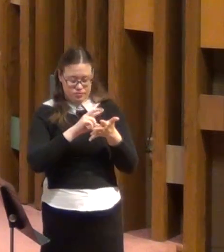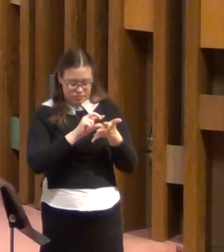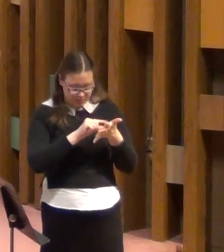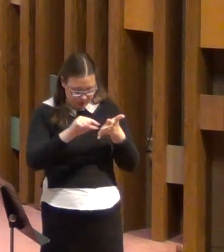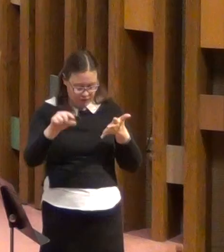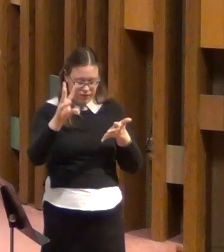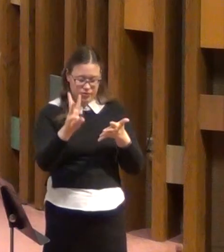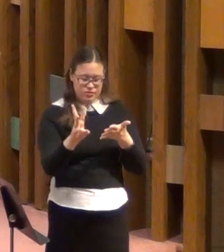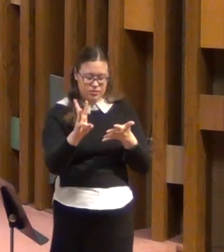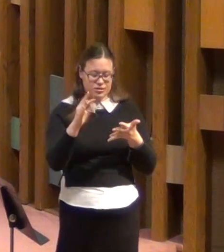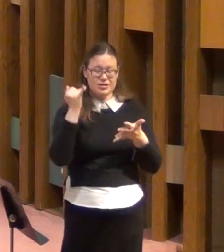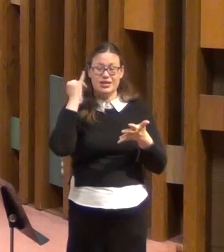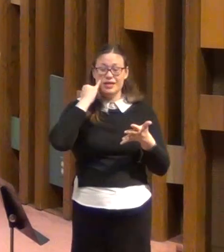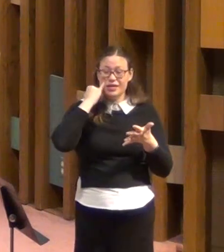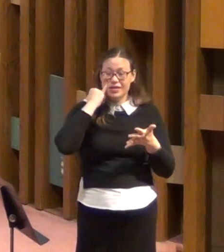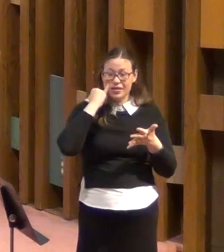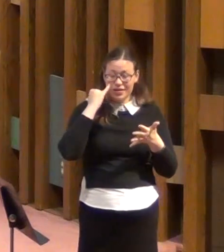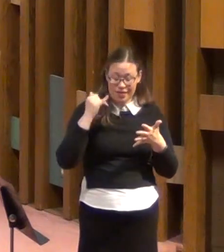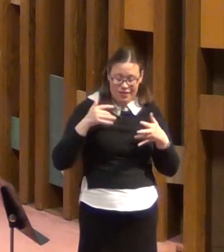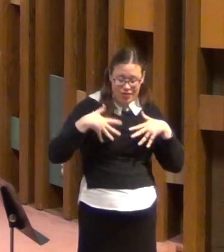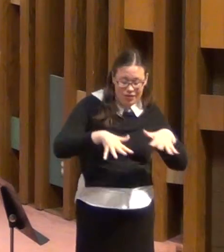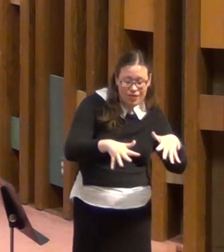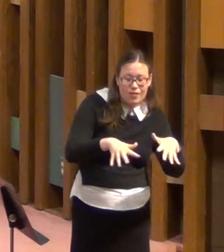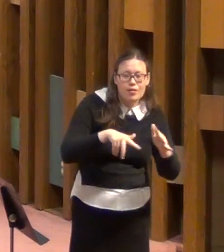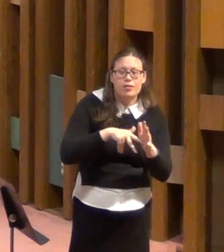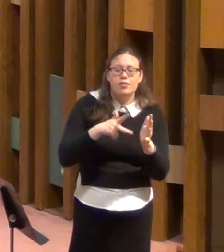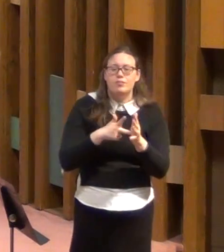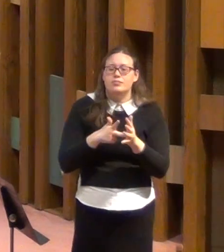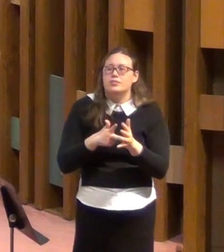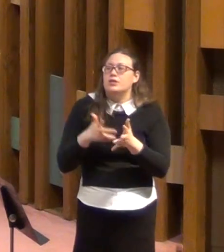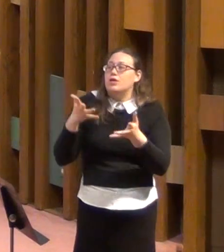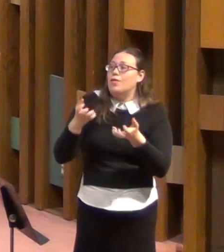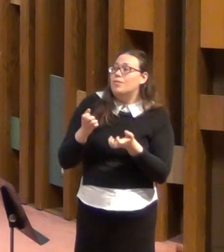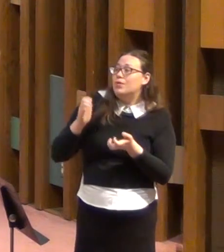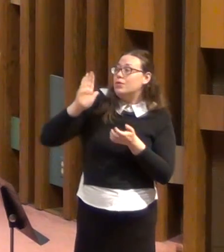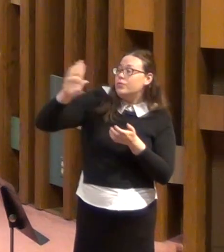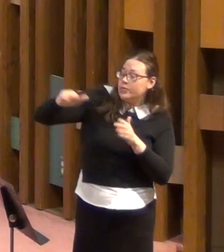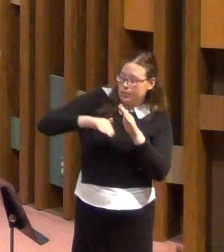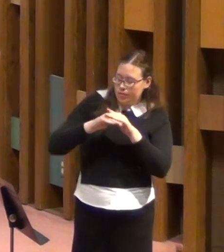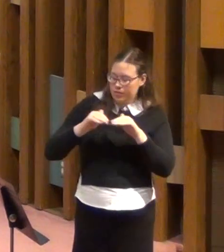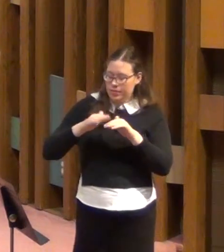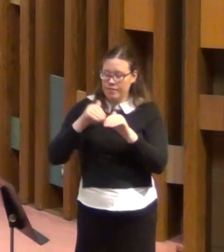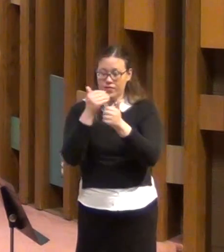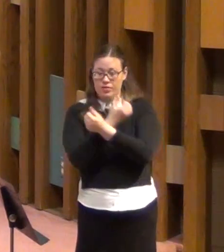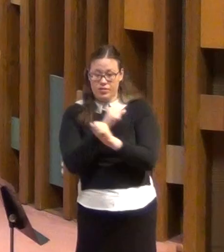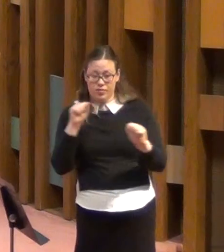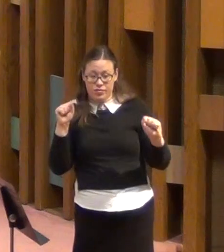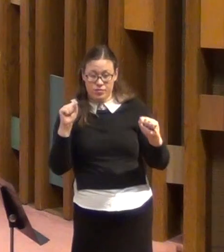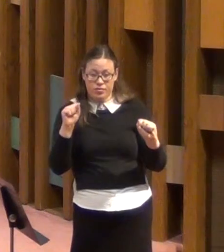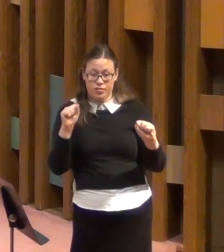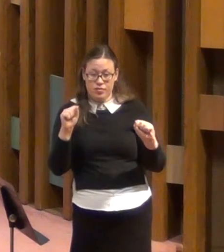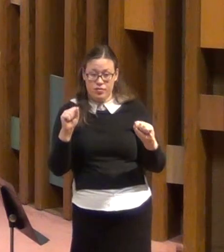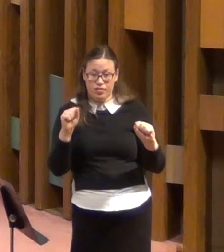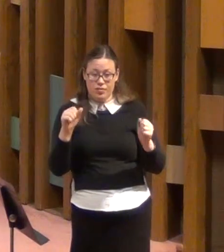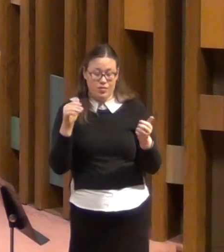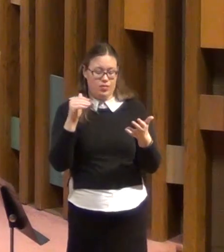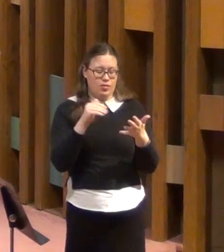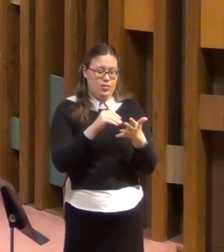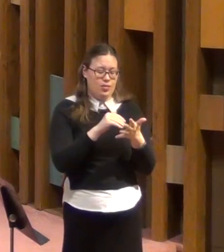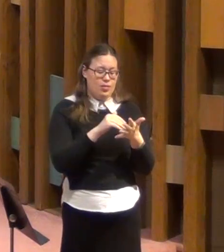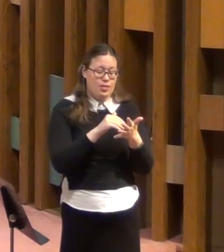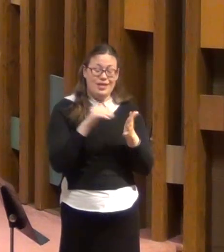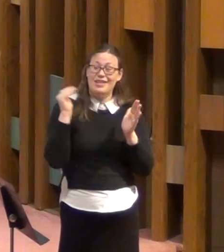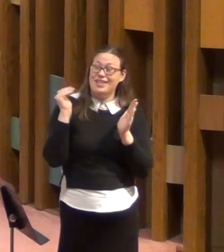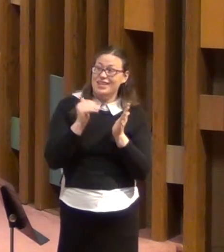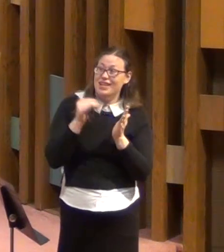it is for your comfort and salvation. And again, if we are comforted, it is